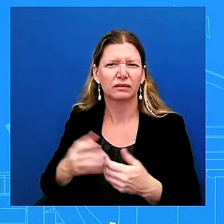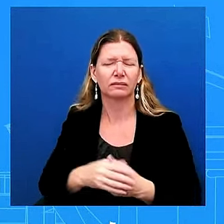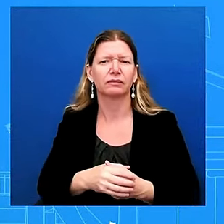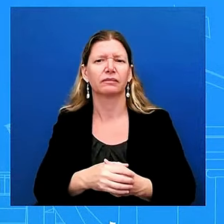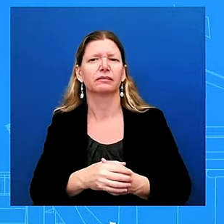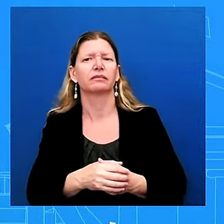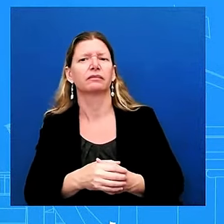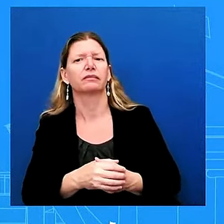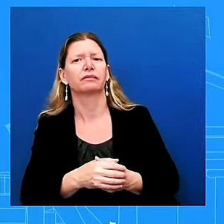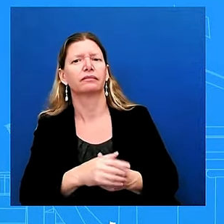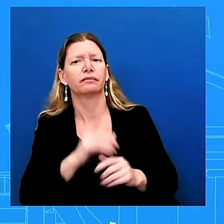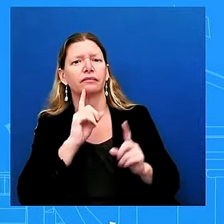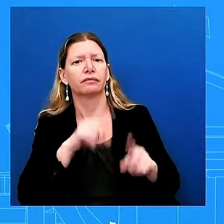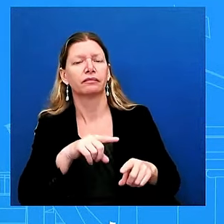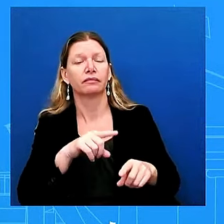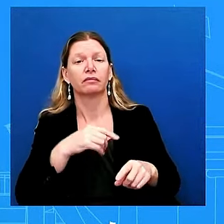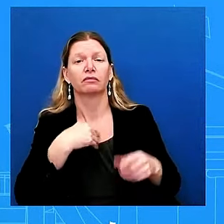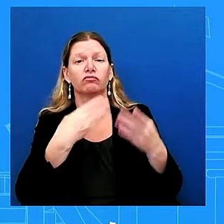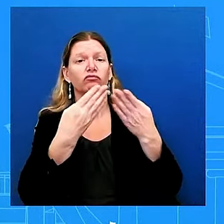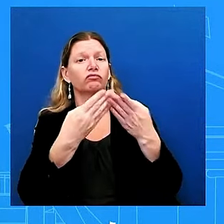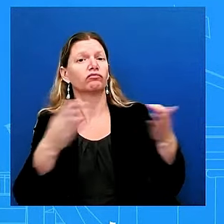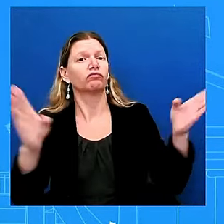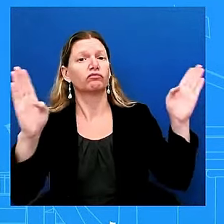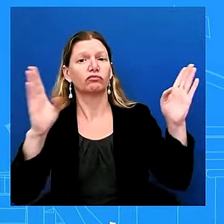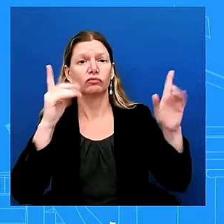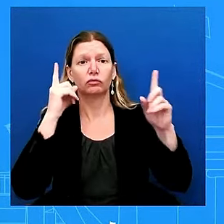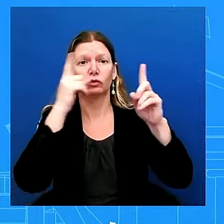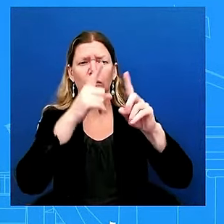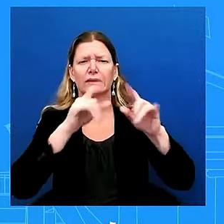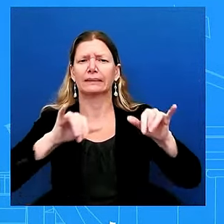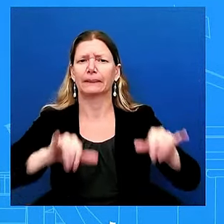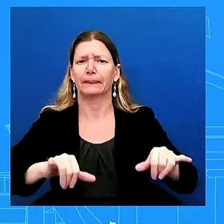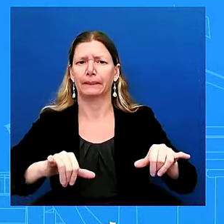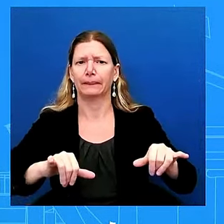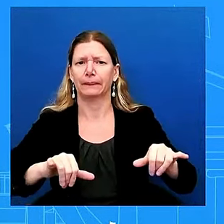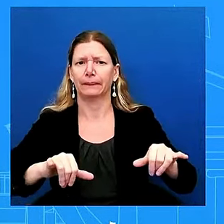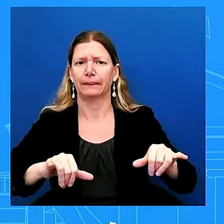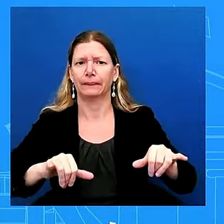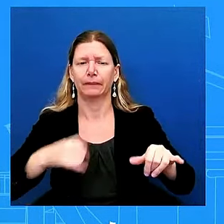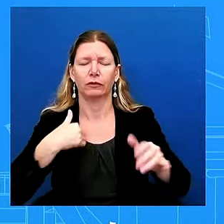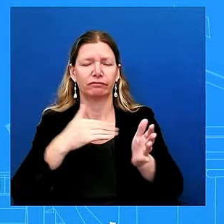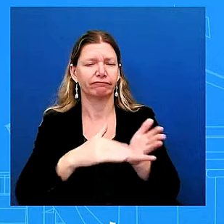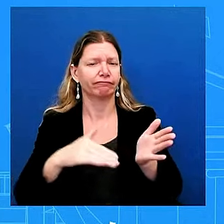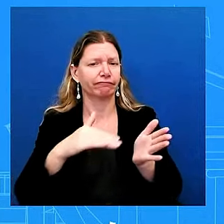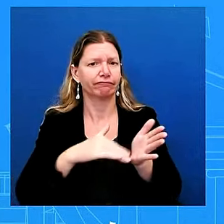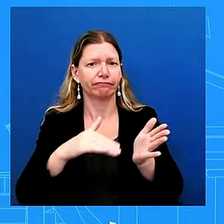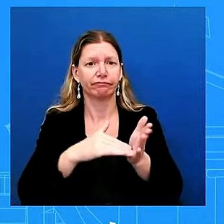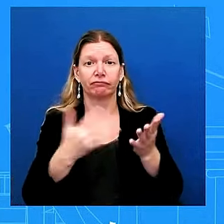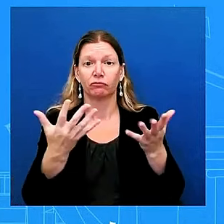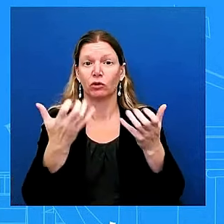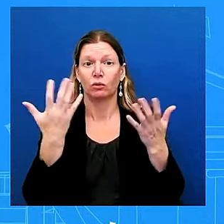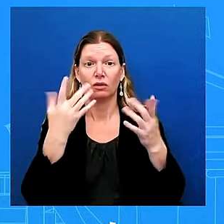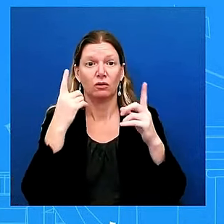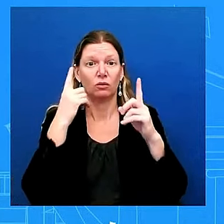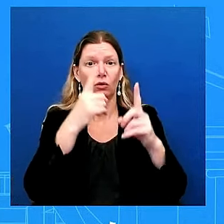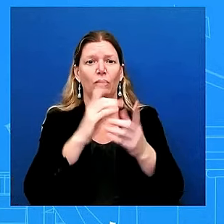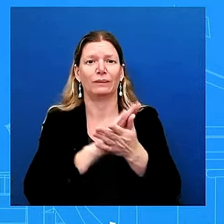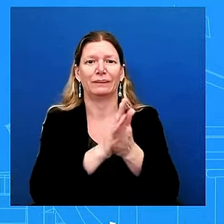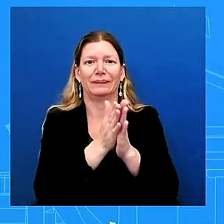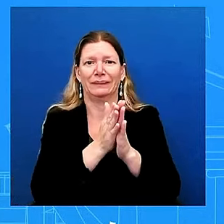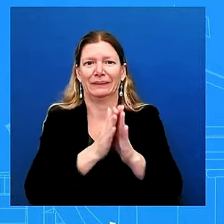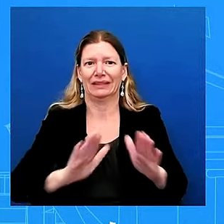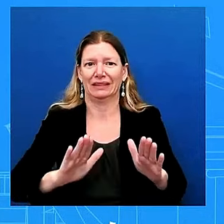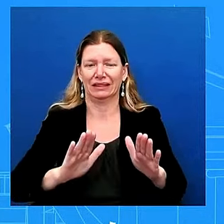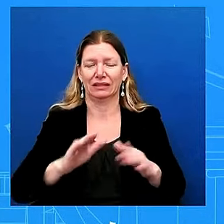and we have said that maintain peace and stability across the taiwan strait that is our goal and we've always been very clear about that